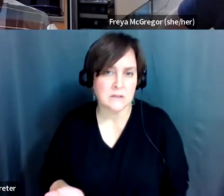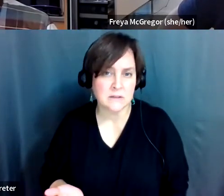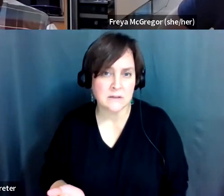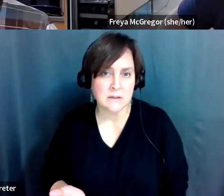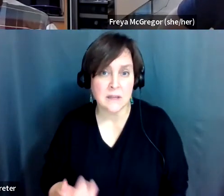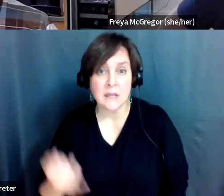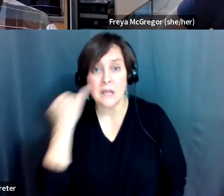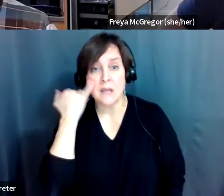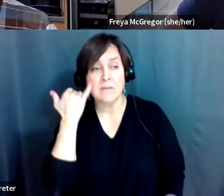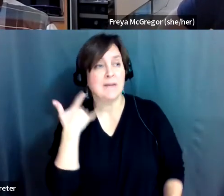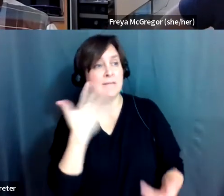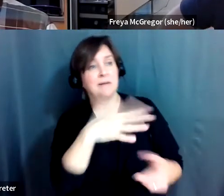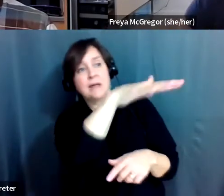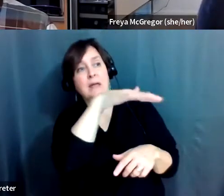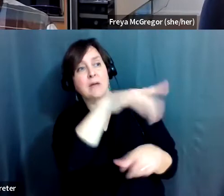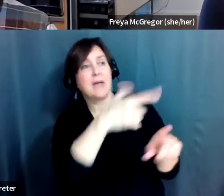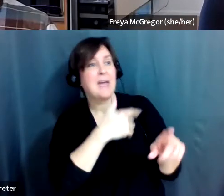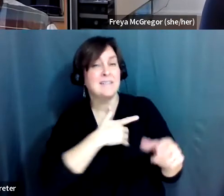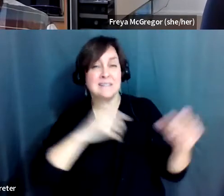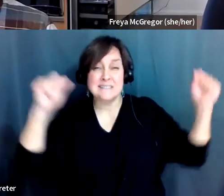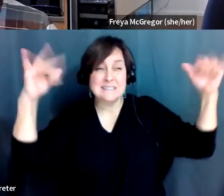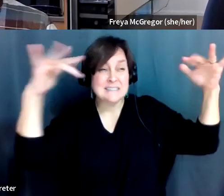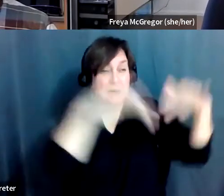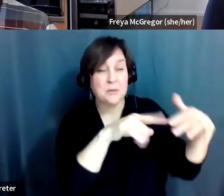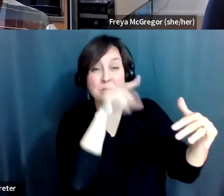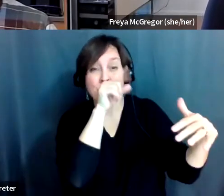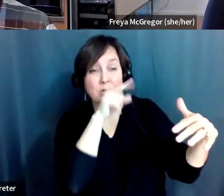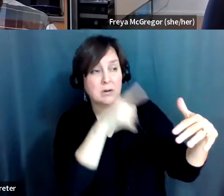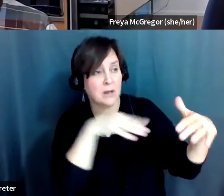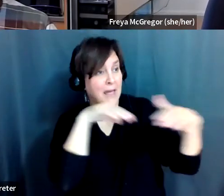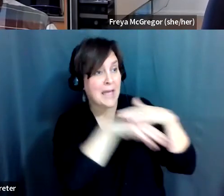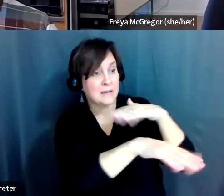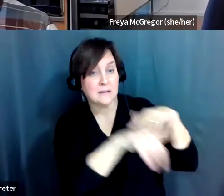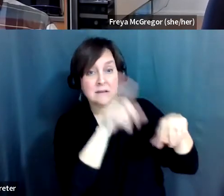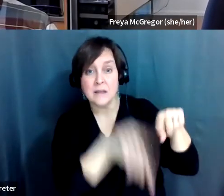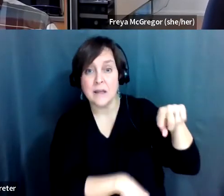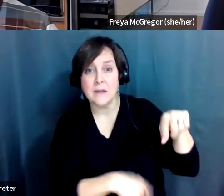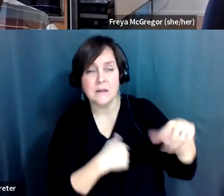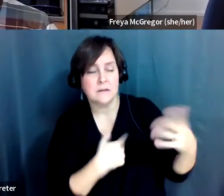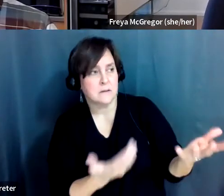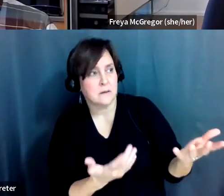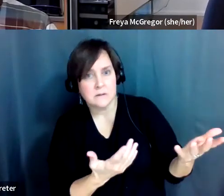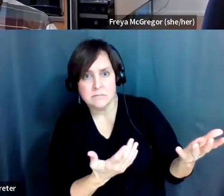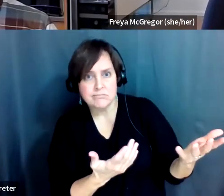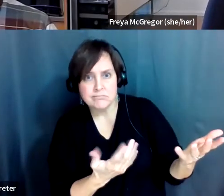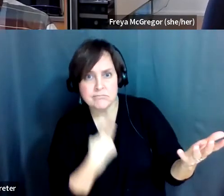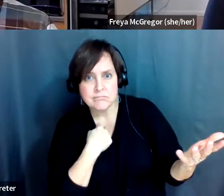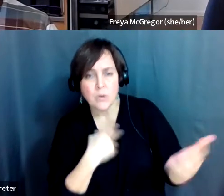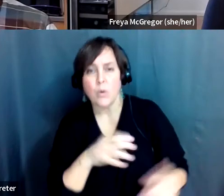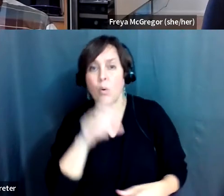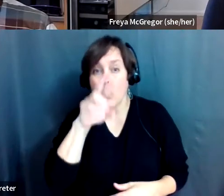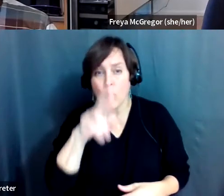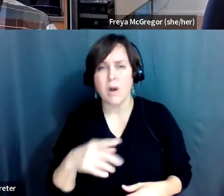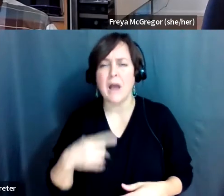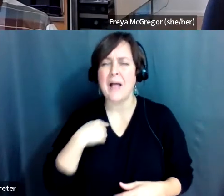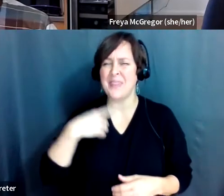area that holds a lot of birds but doesn't have any accessible areas, or if you think it's